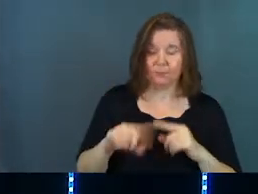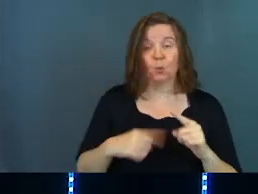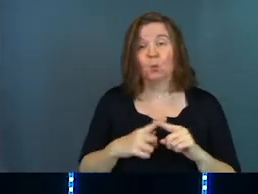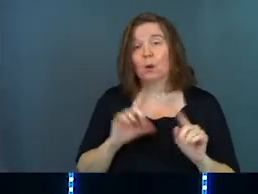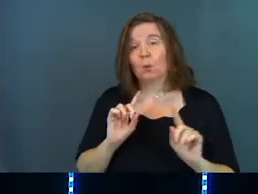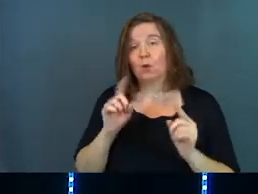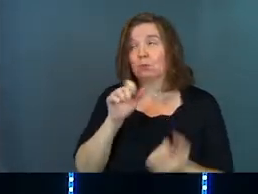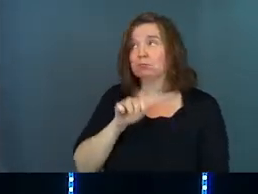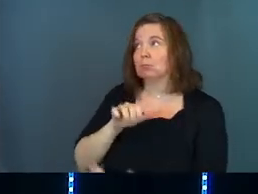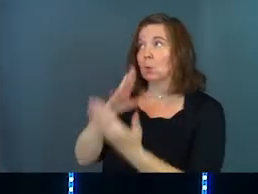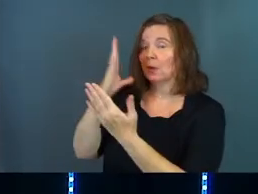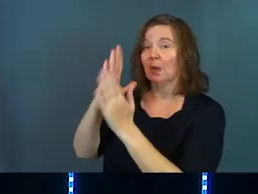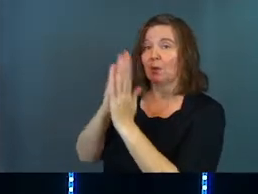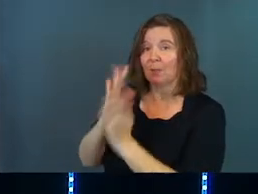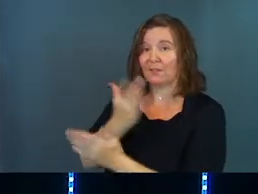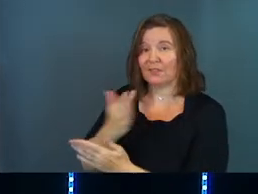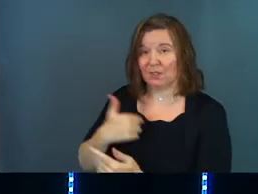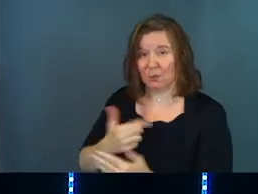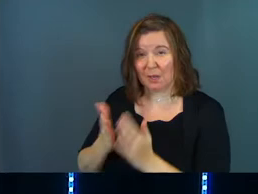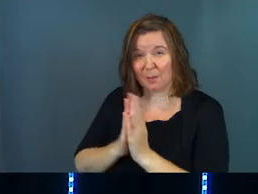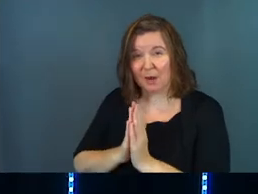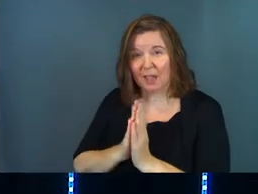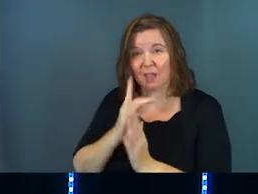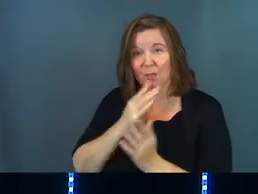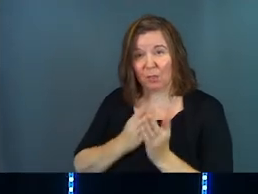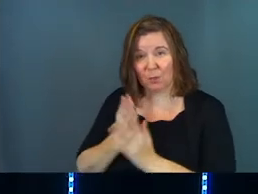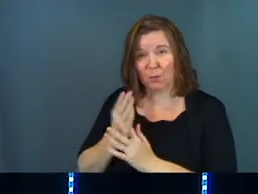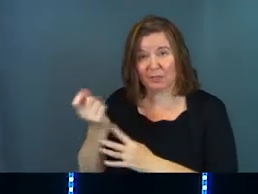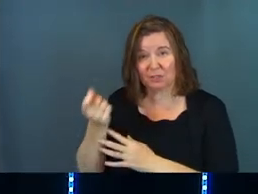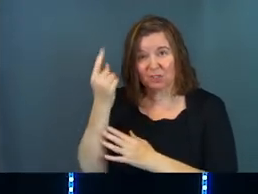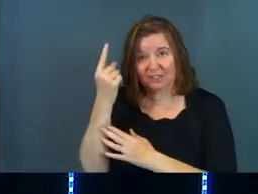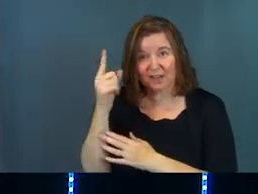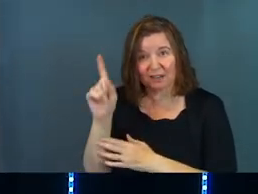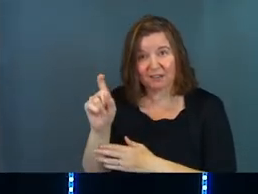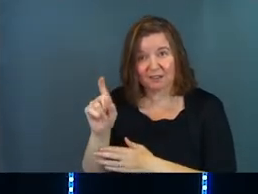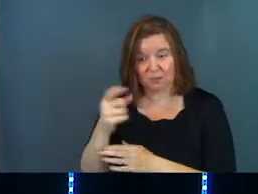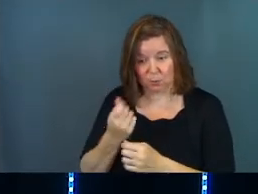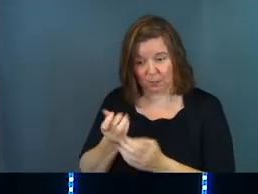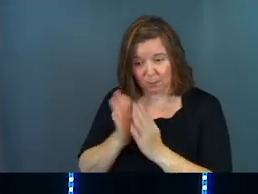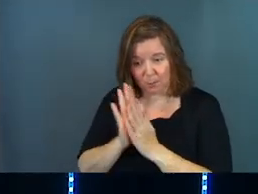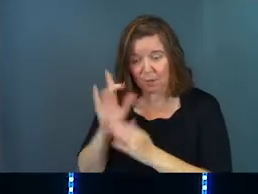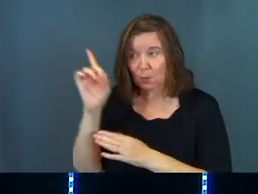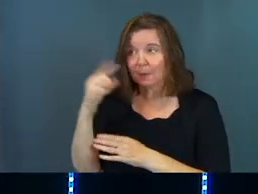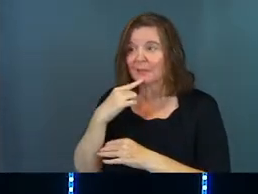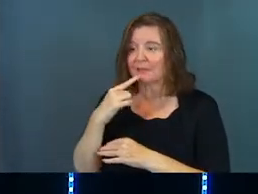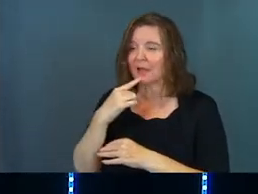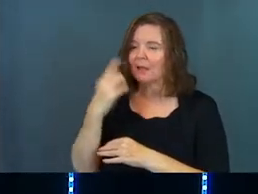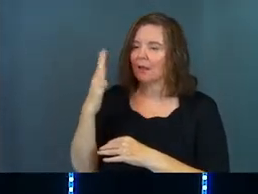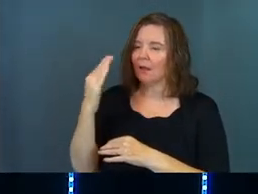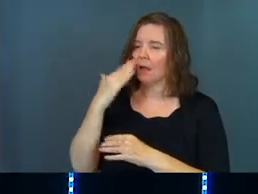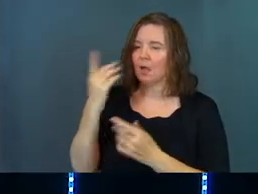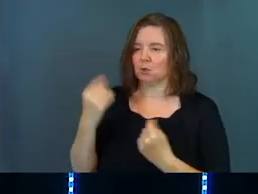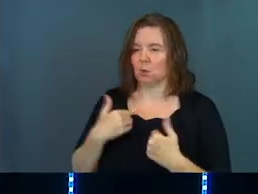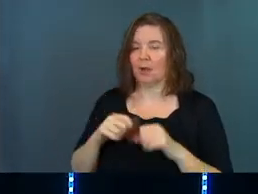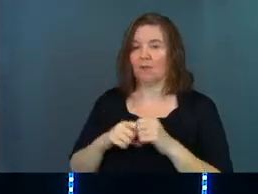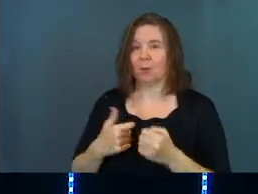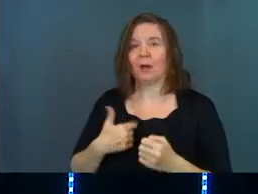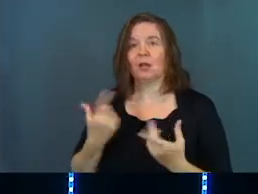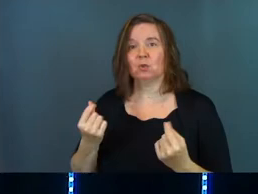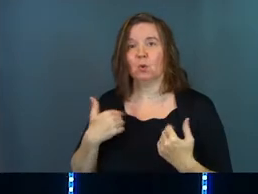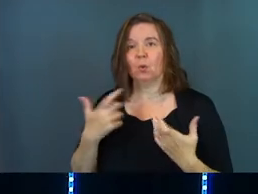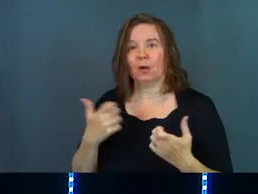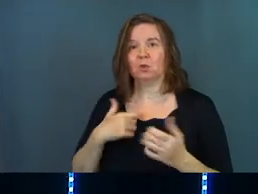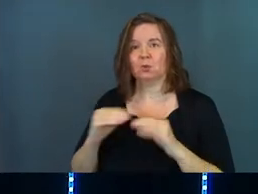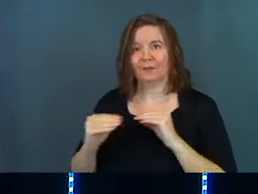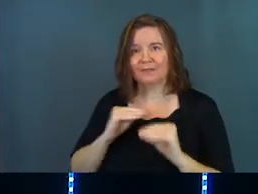When we go to God and we pray for things, do we pray through this understanding? Do we pray to him and say, God, I do have brokenness and God, I